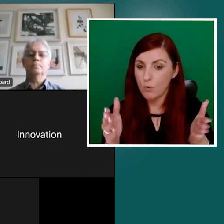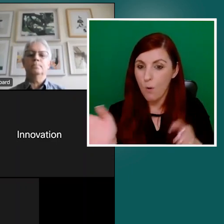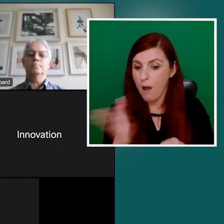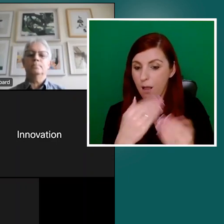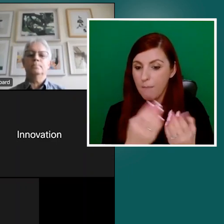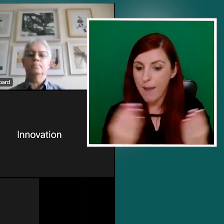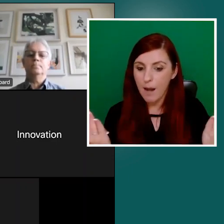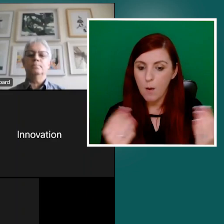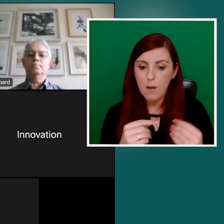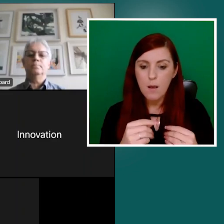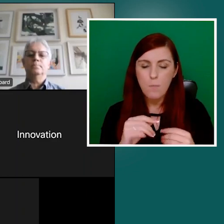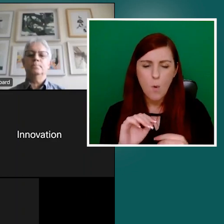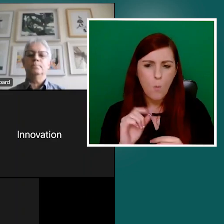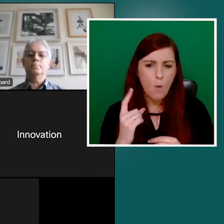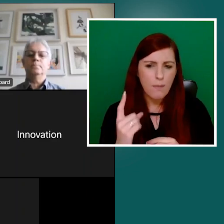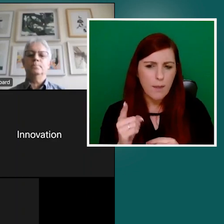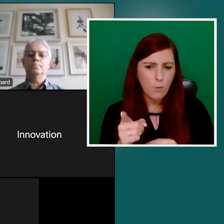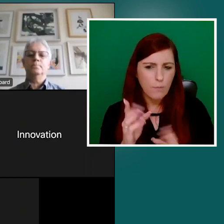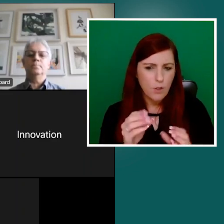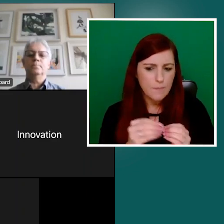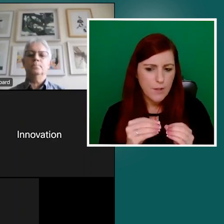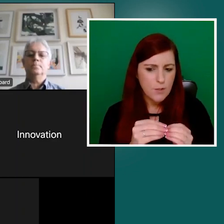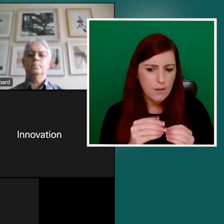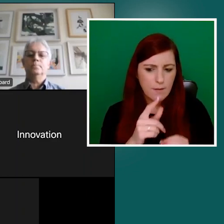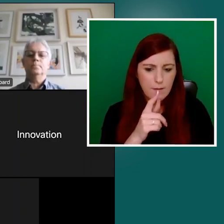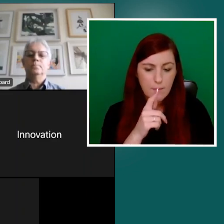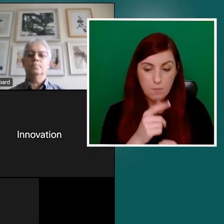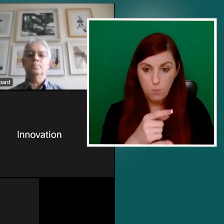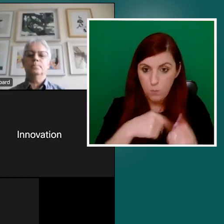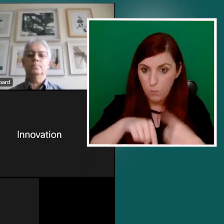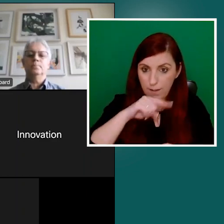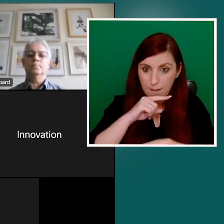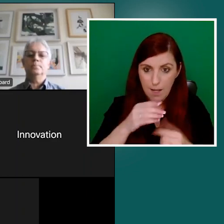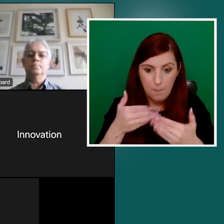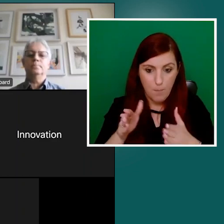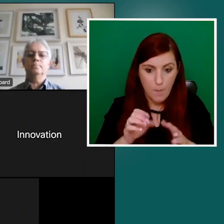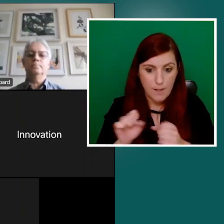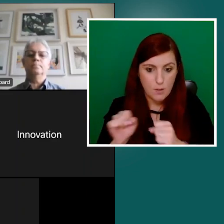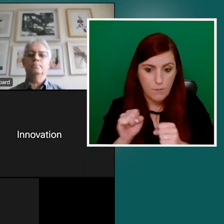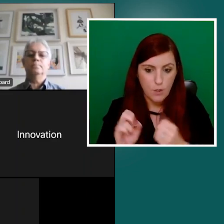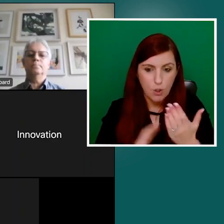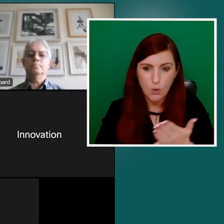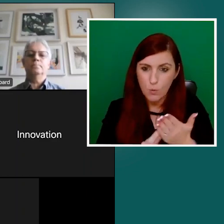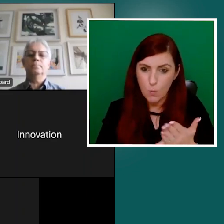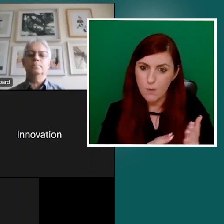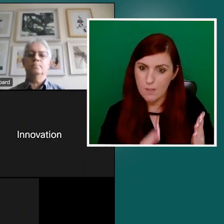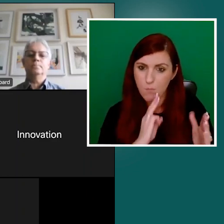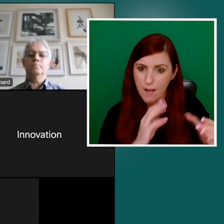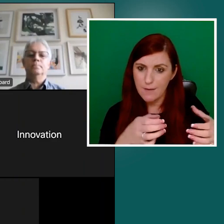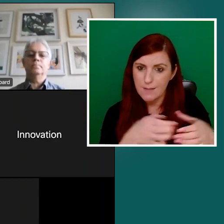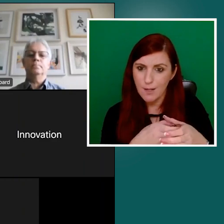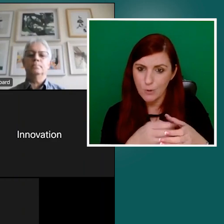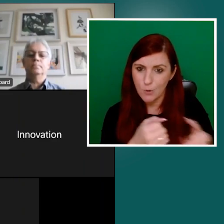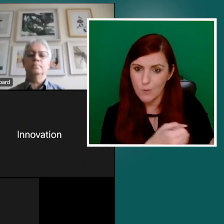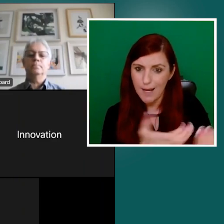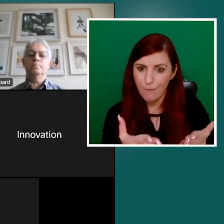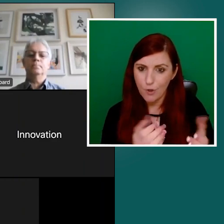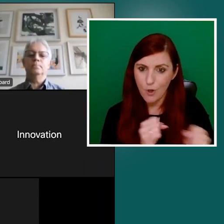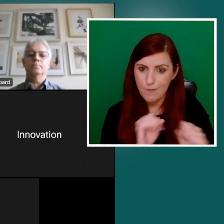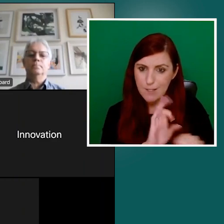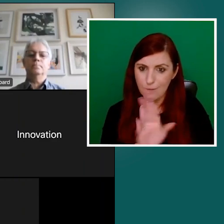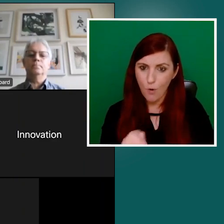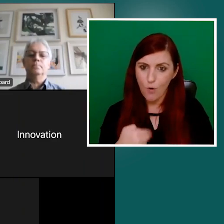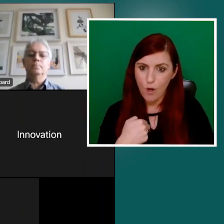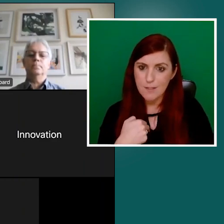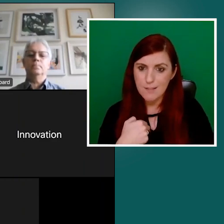in the public service, increasingly use the private sector to deliver our services. There's a huge sort of contractor element in it,